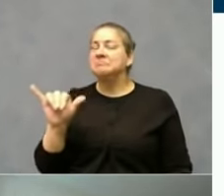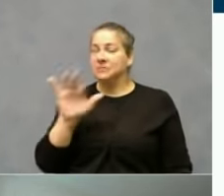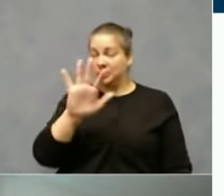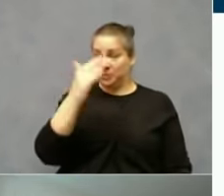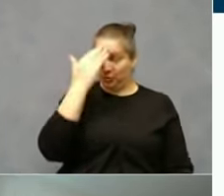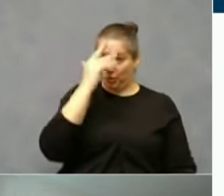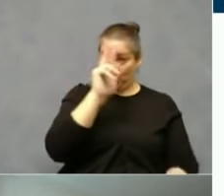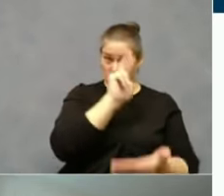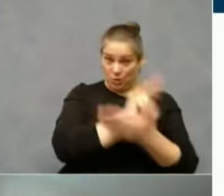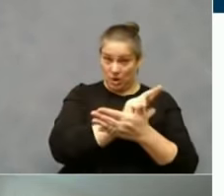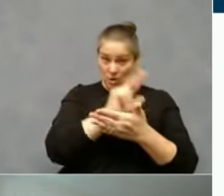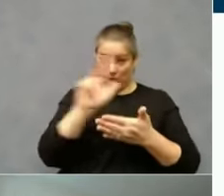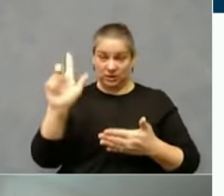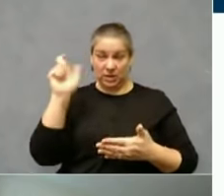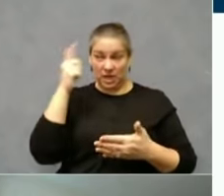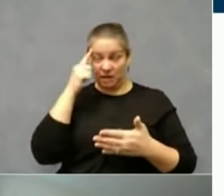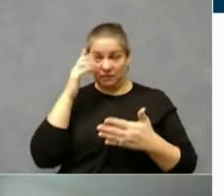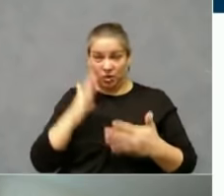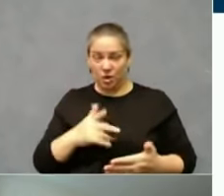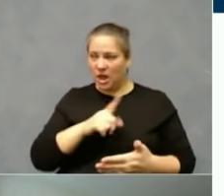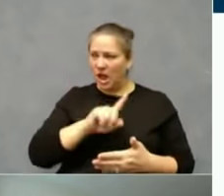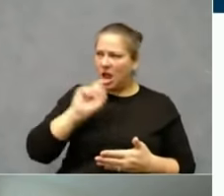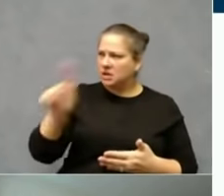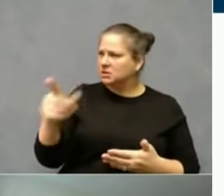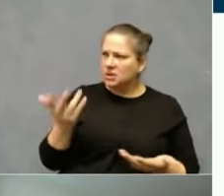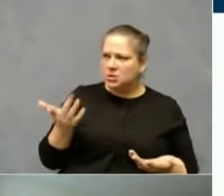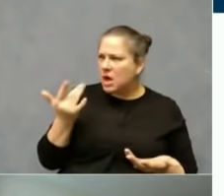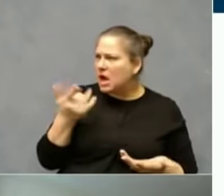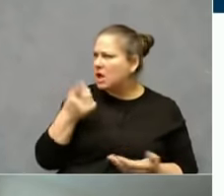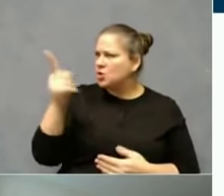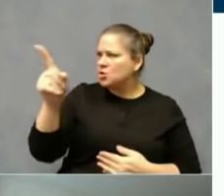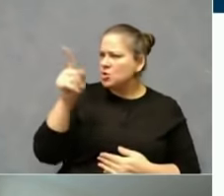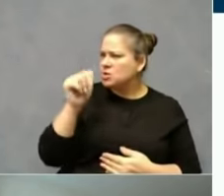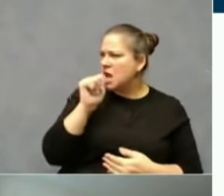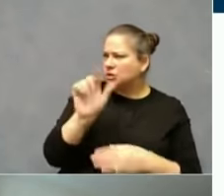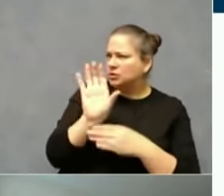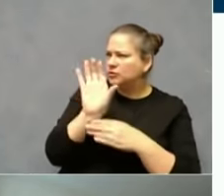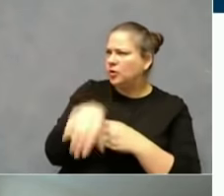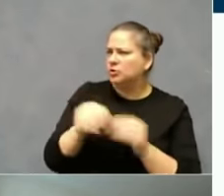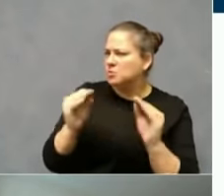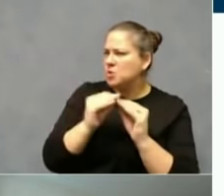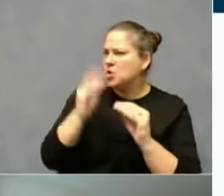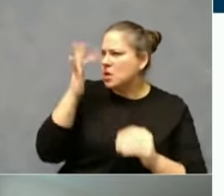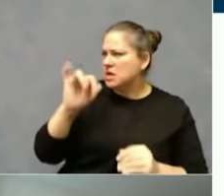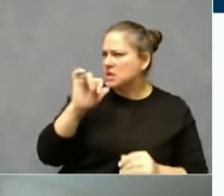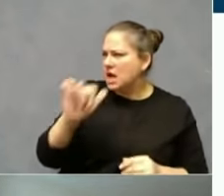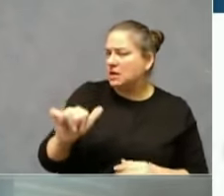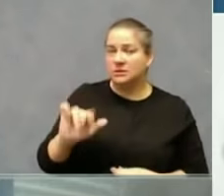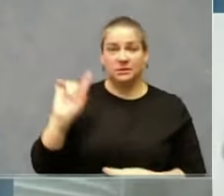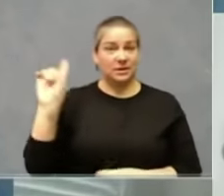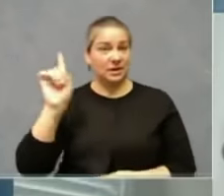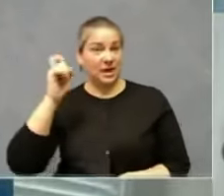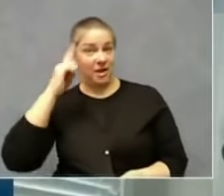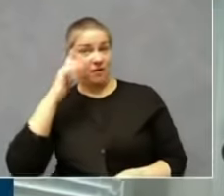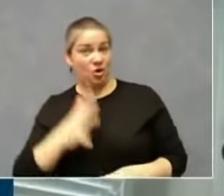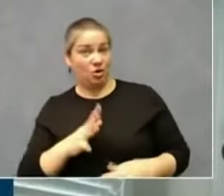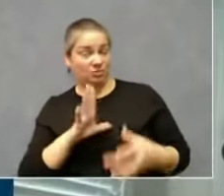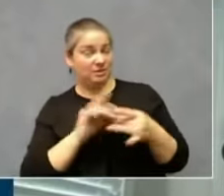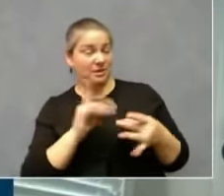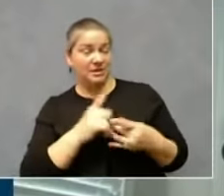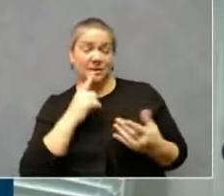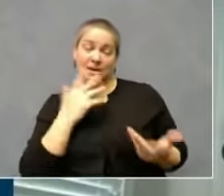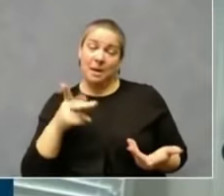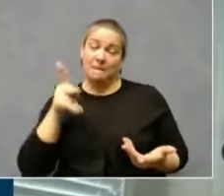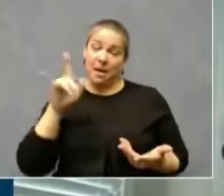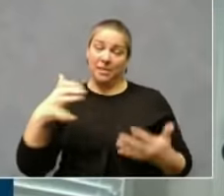conferences, why have we not imposed additional measures? And he said repeatedly that public health experts and his public health